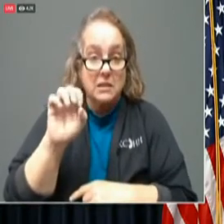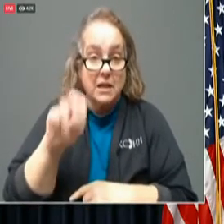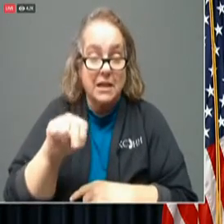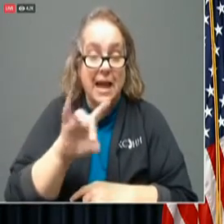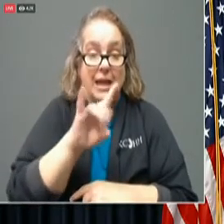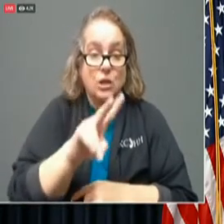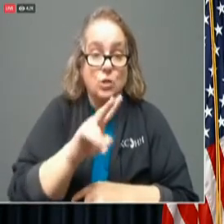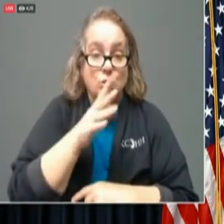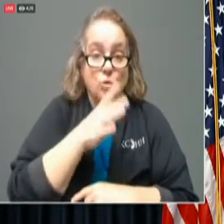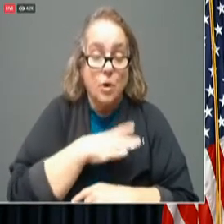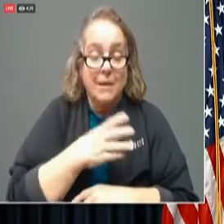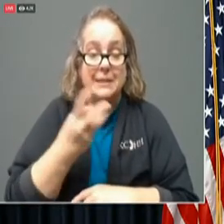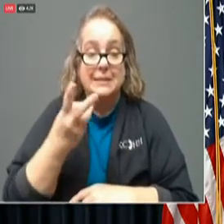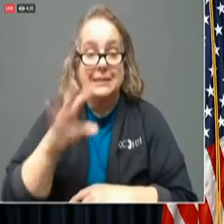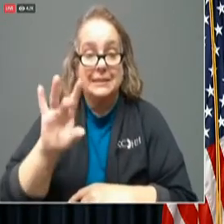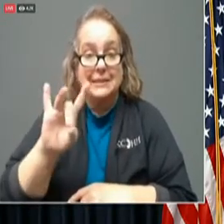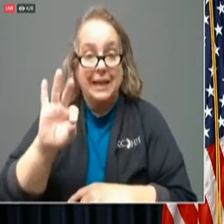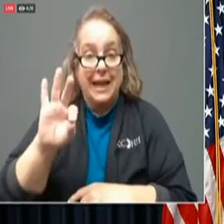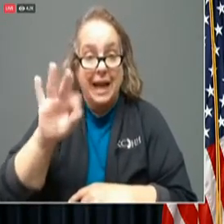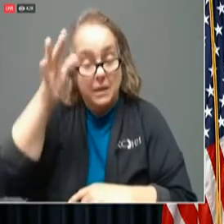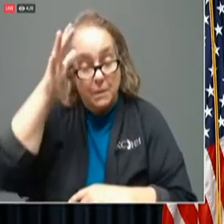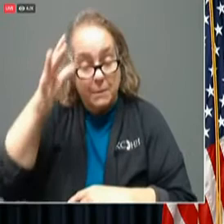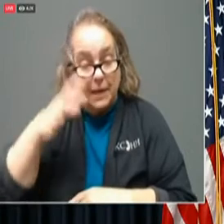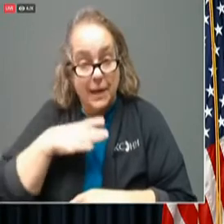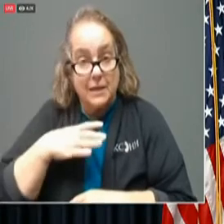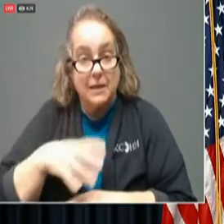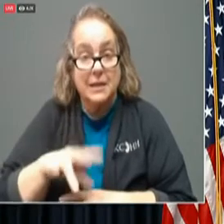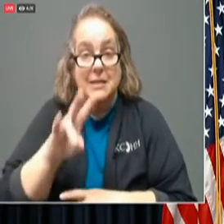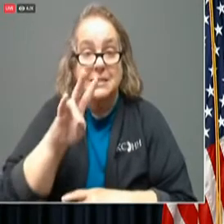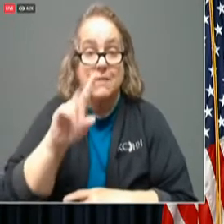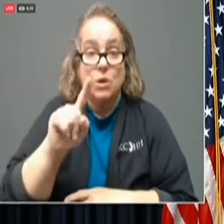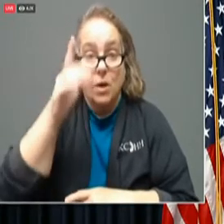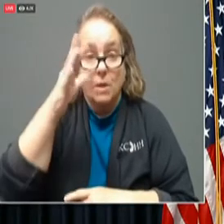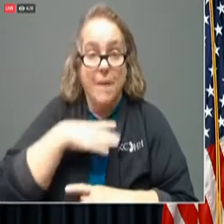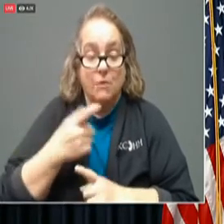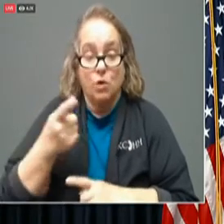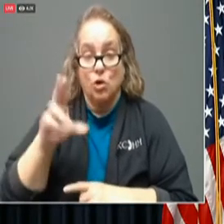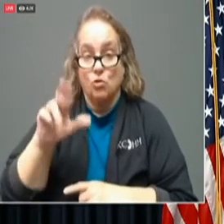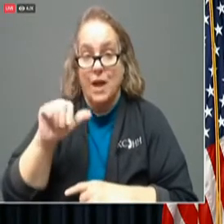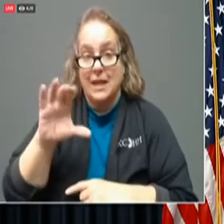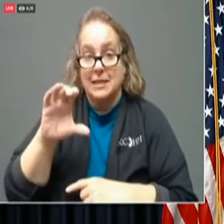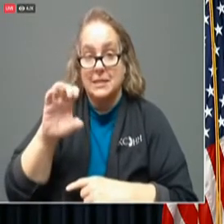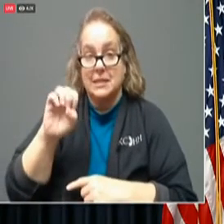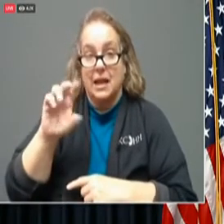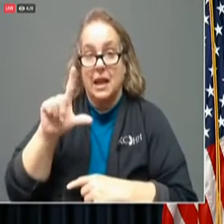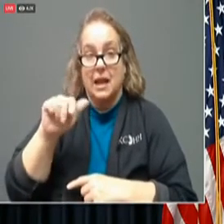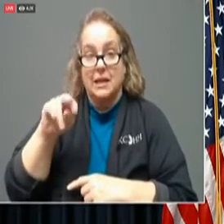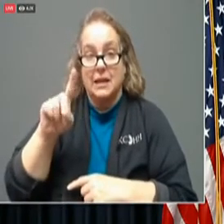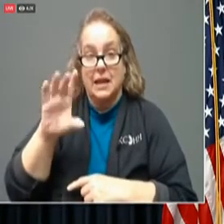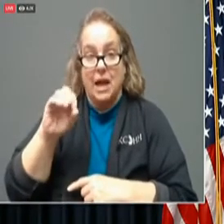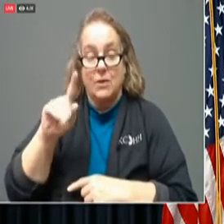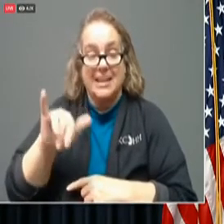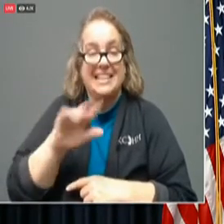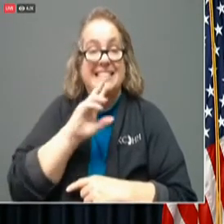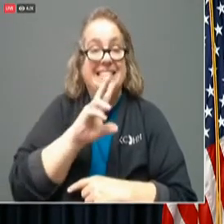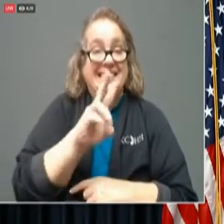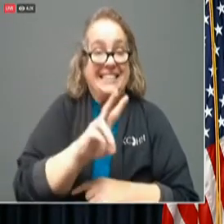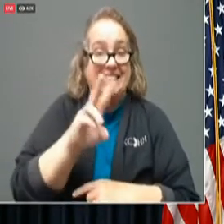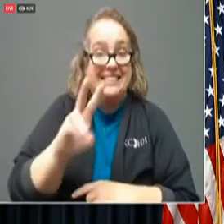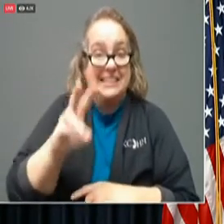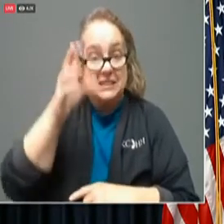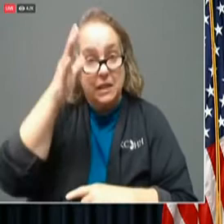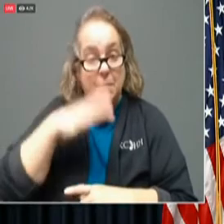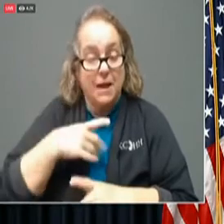from Grayson County, a 66 year old man from